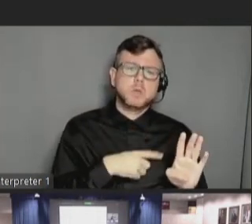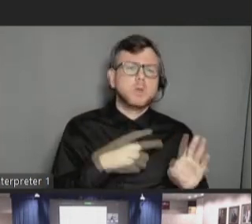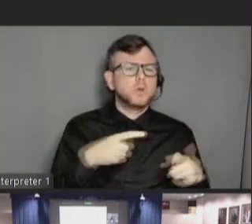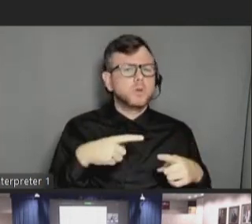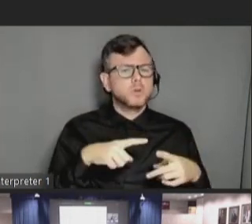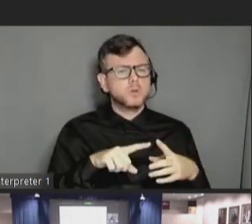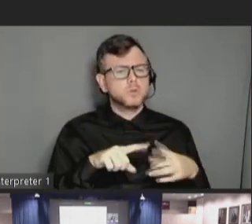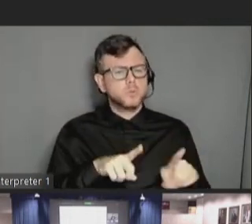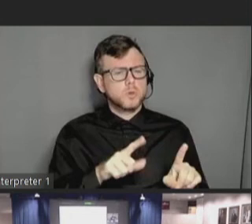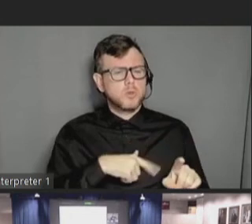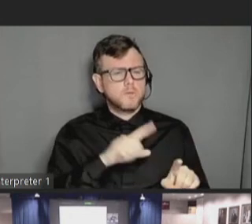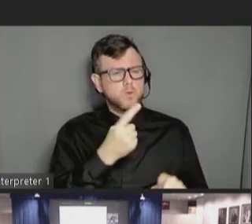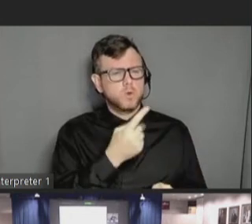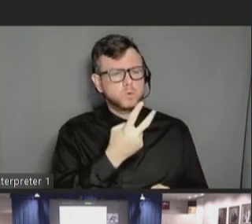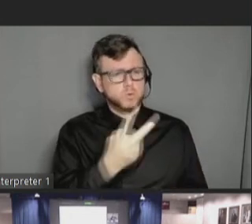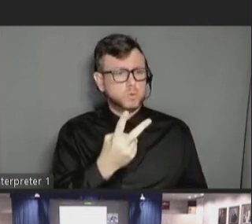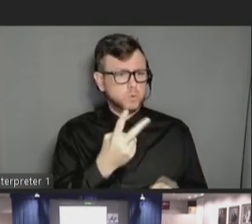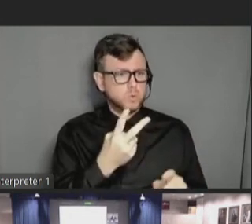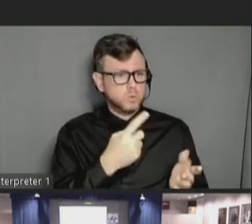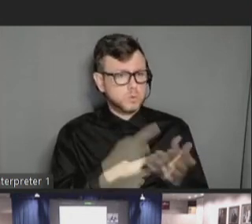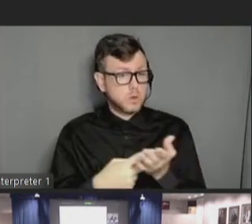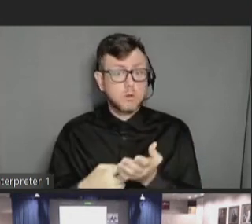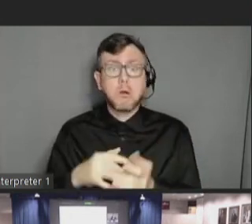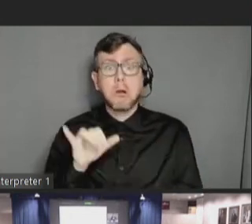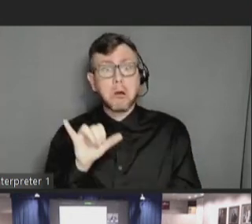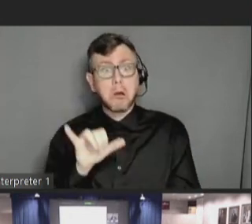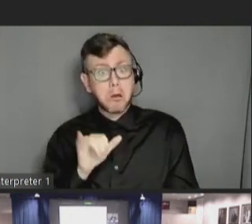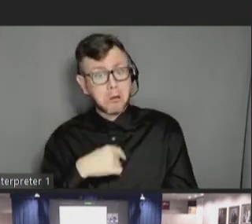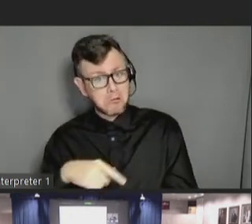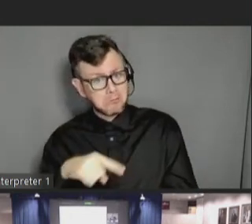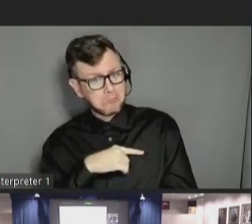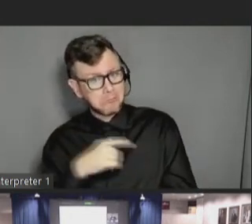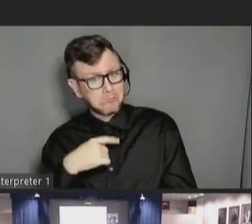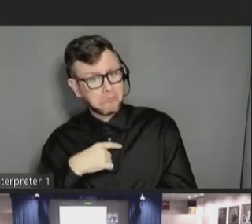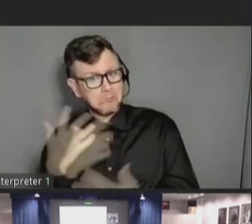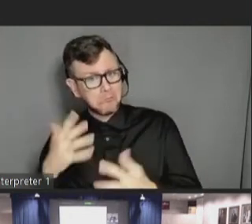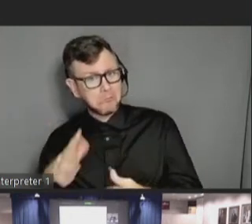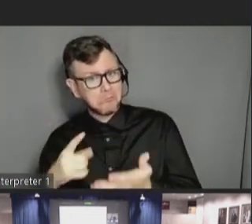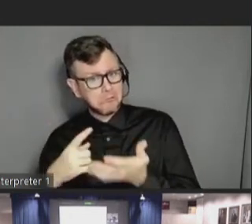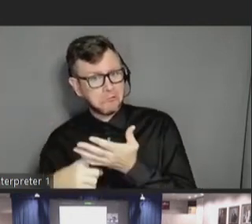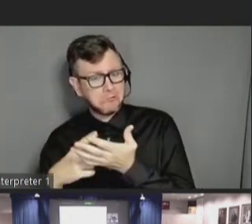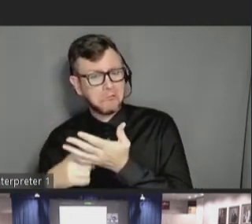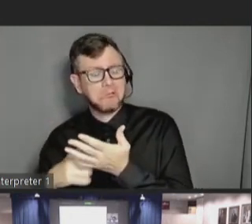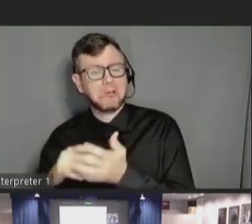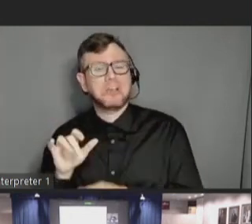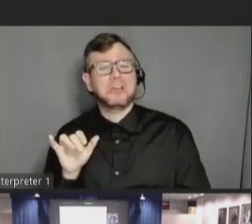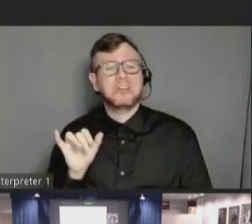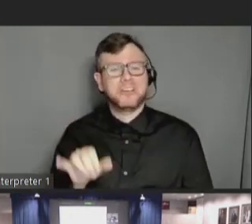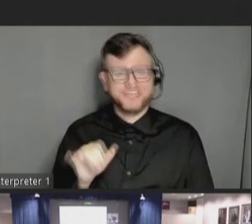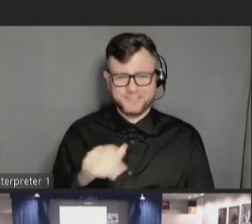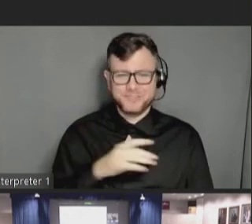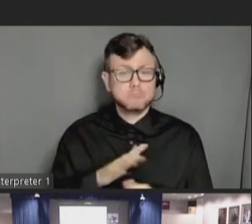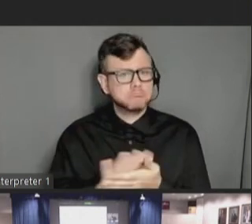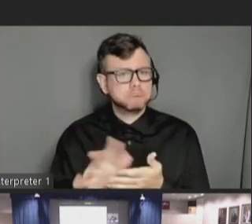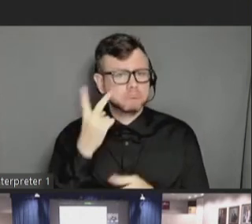And then I realized that, oh, we are going to talk about this. So, I was glad to see that in the